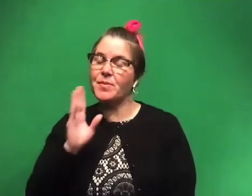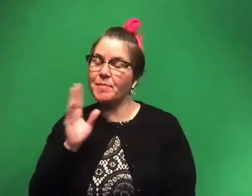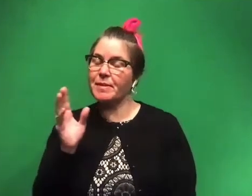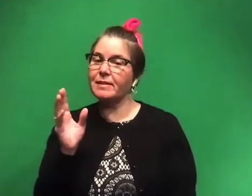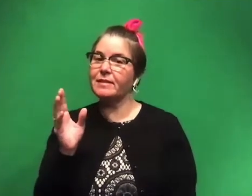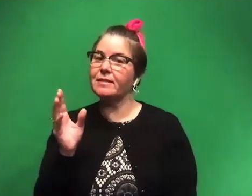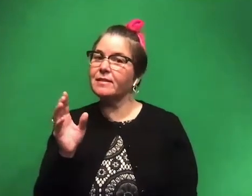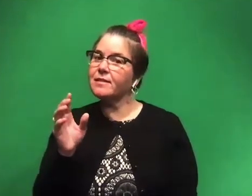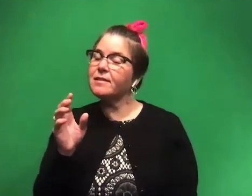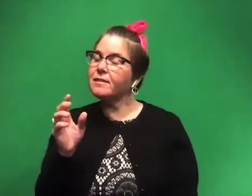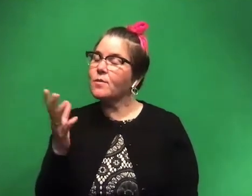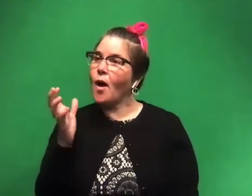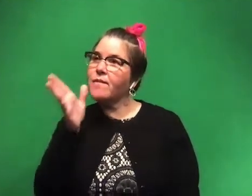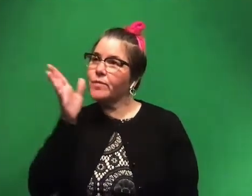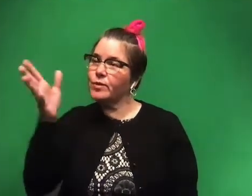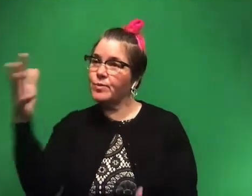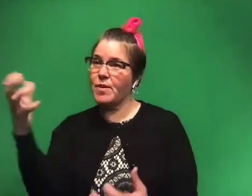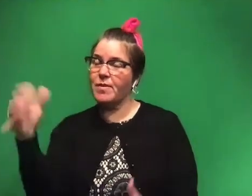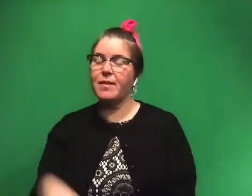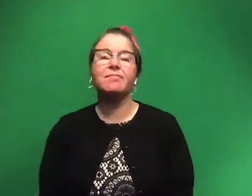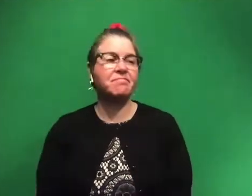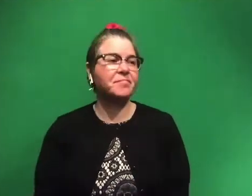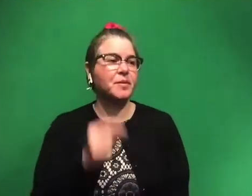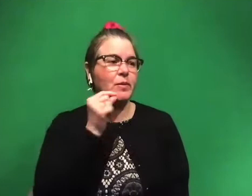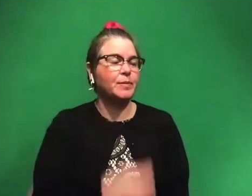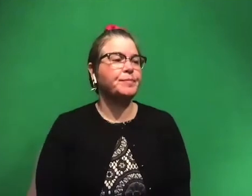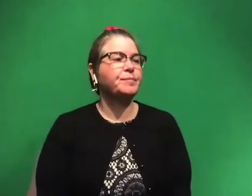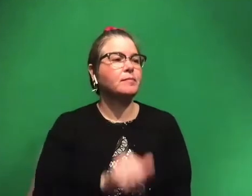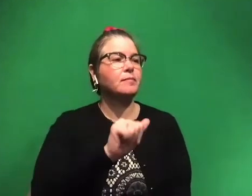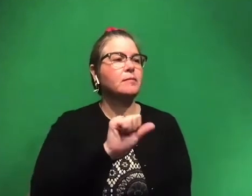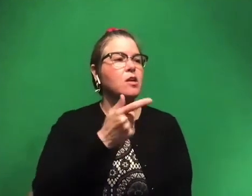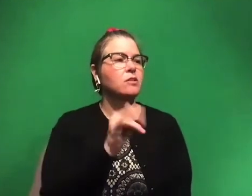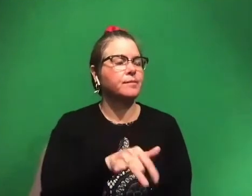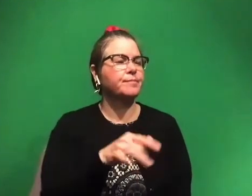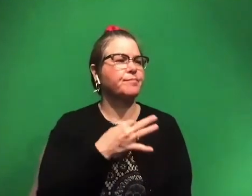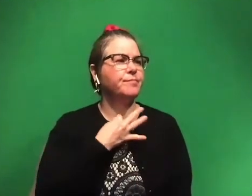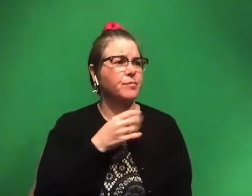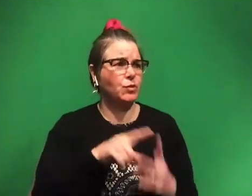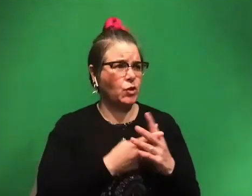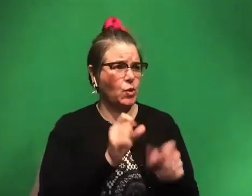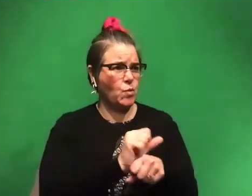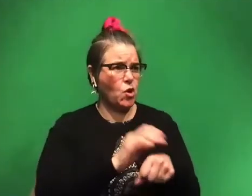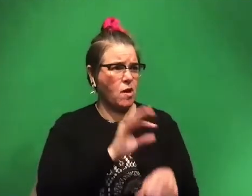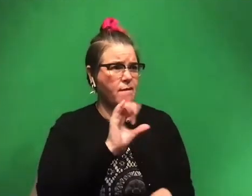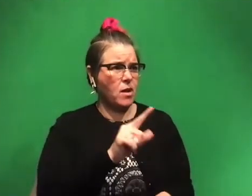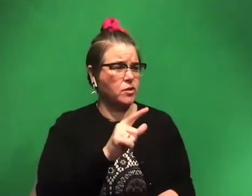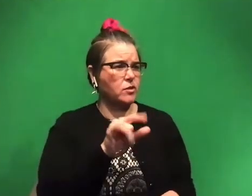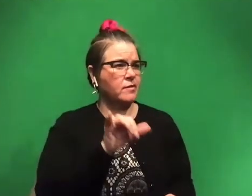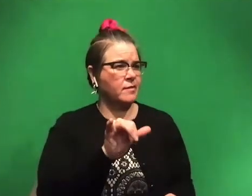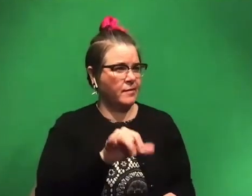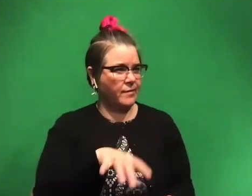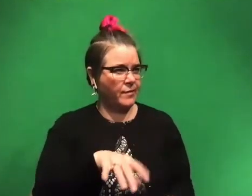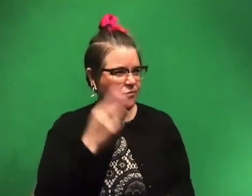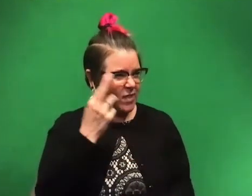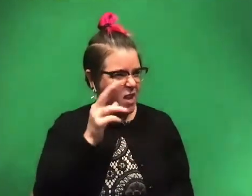I would want to do in the future. Very cool. Ashley Oki wants to know, have you ever started working on a fossil and it turned out to be another